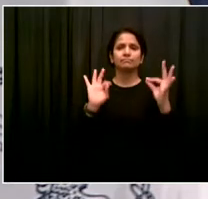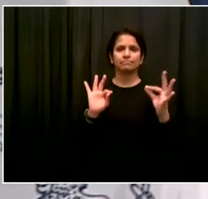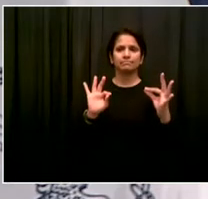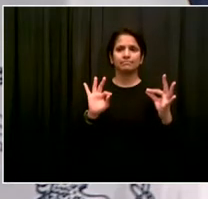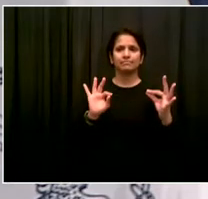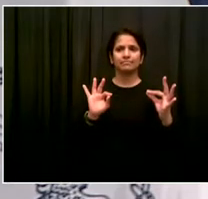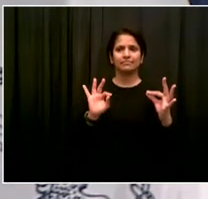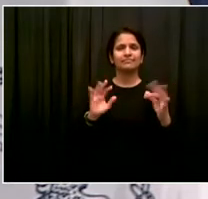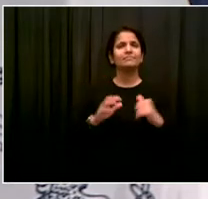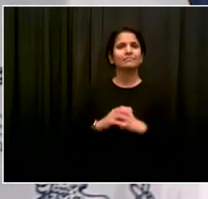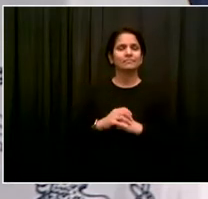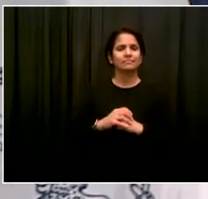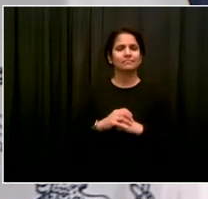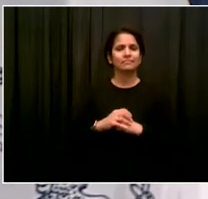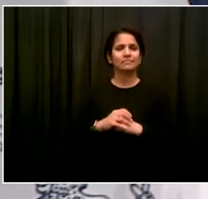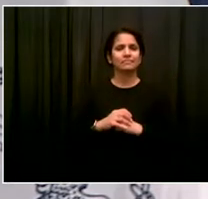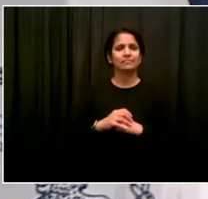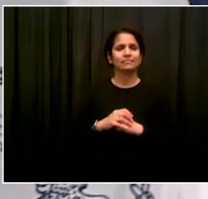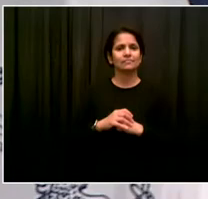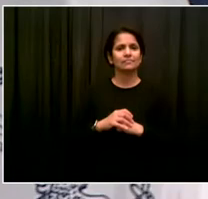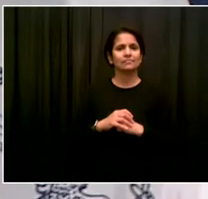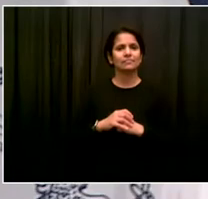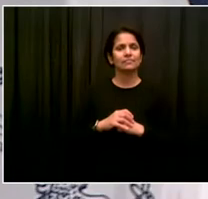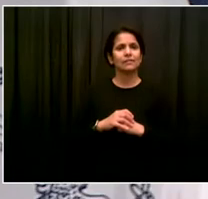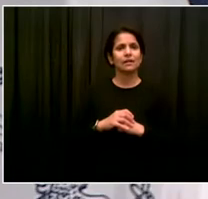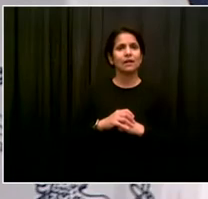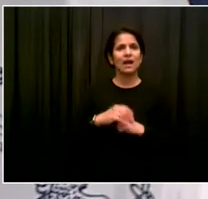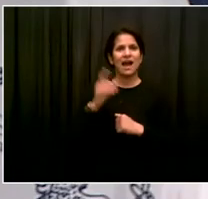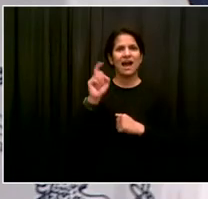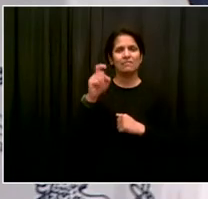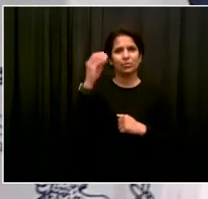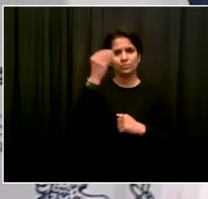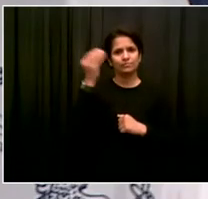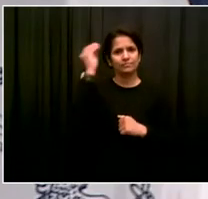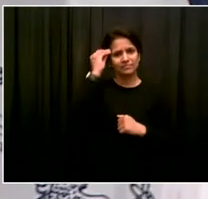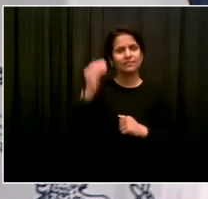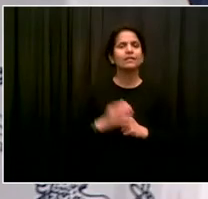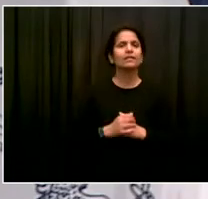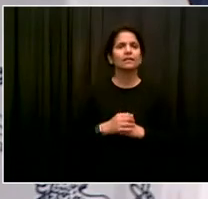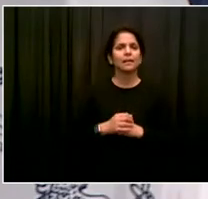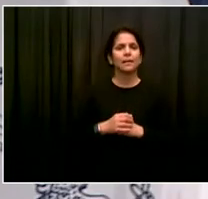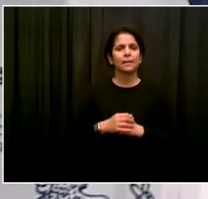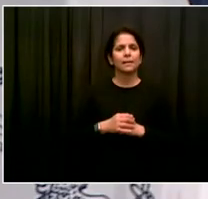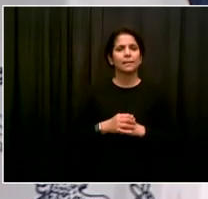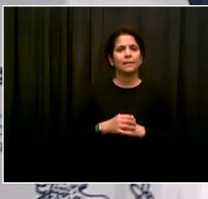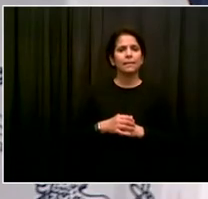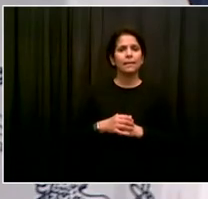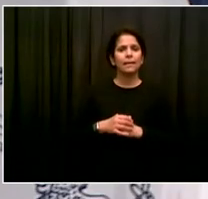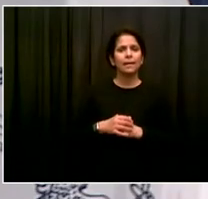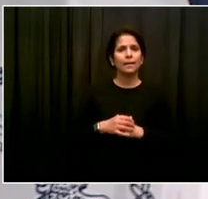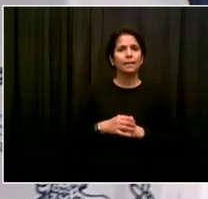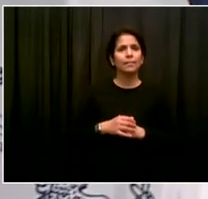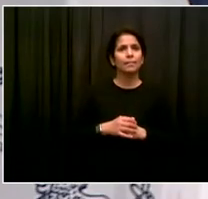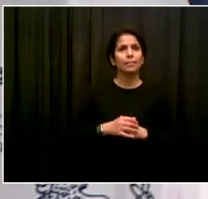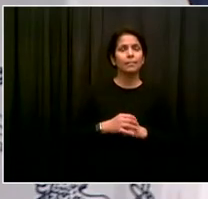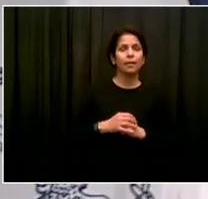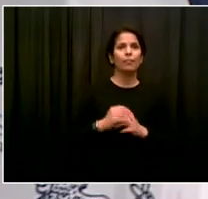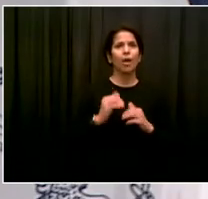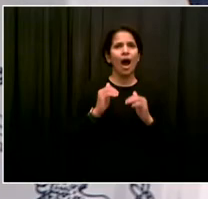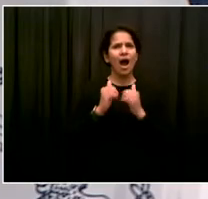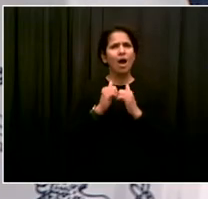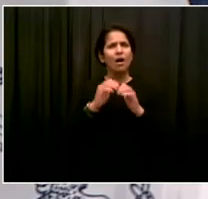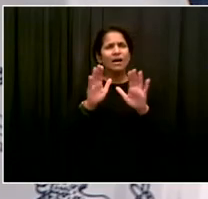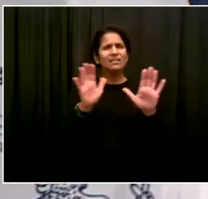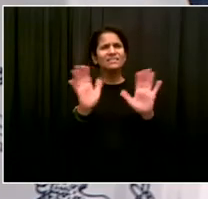as something to keep in mind, we would say, first of all, the best way to get people out of their cars or even convince them they don't need a car,